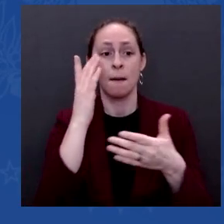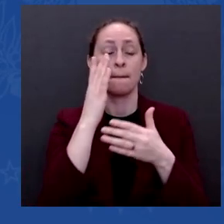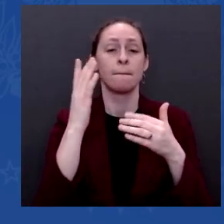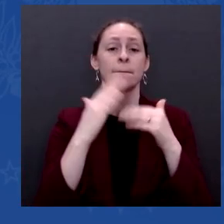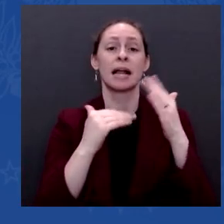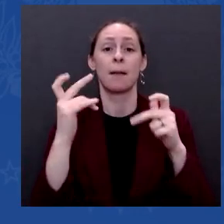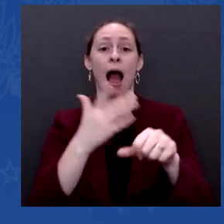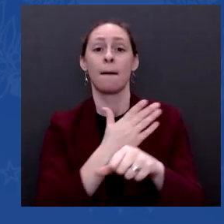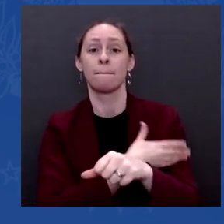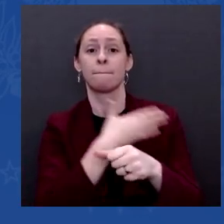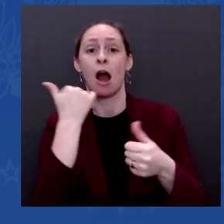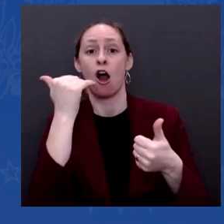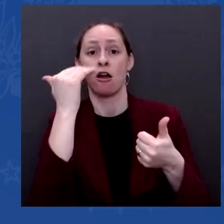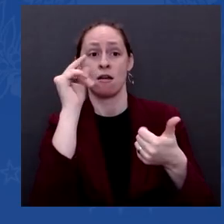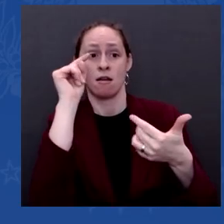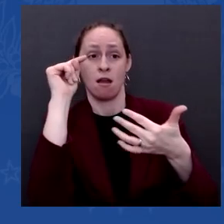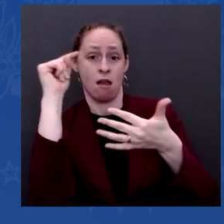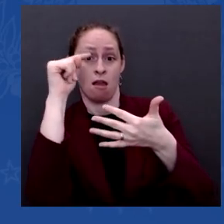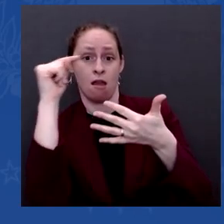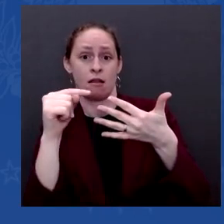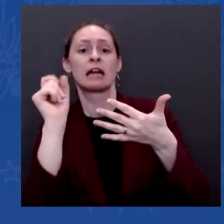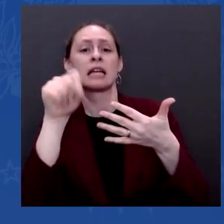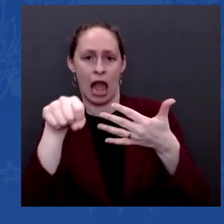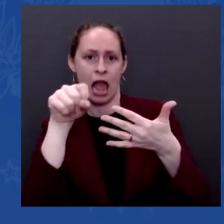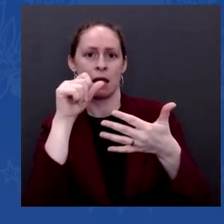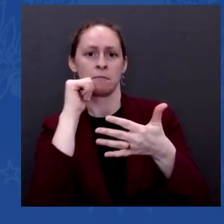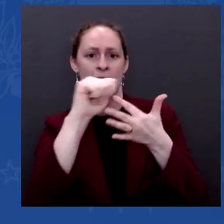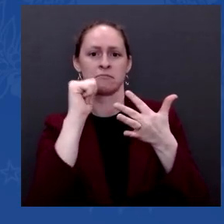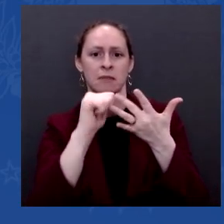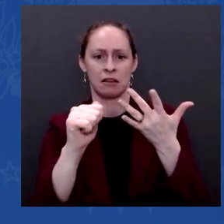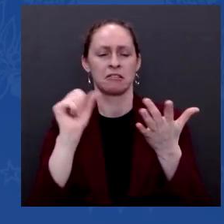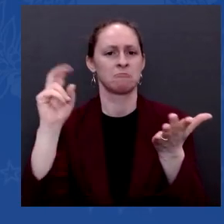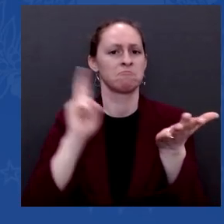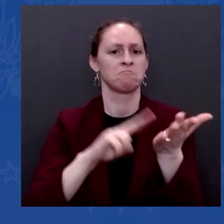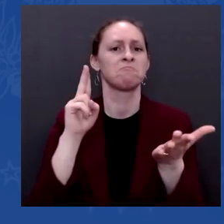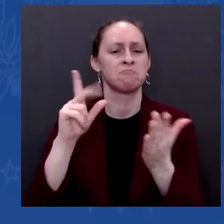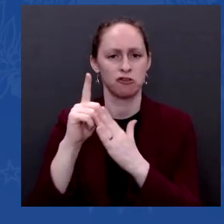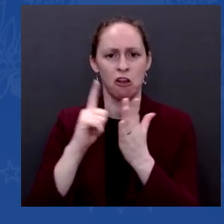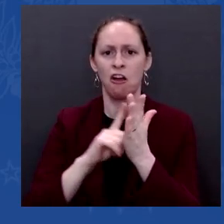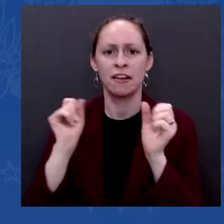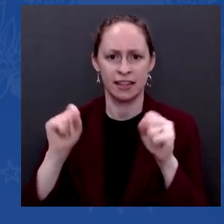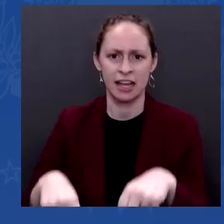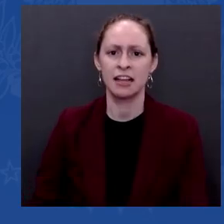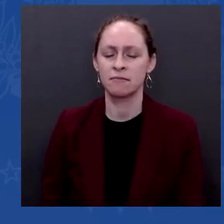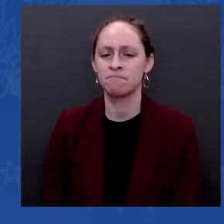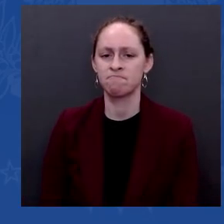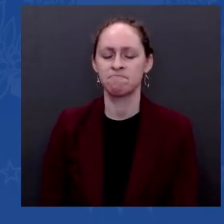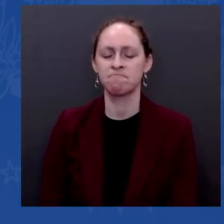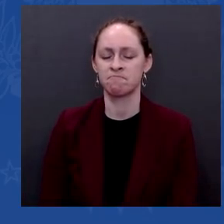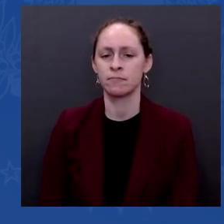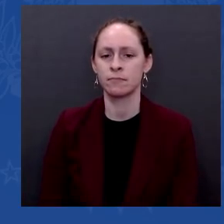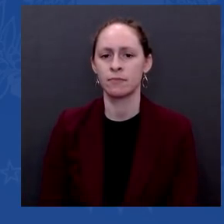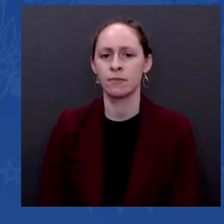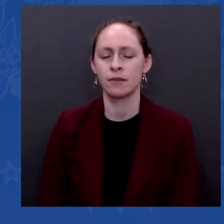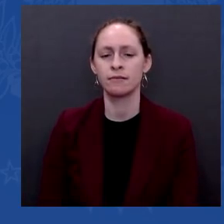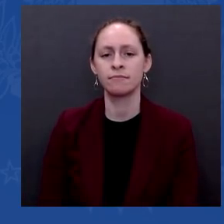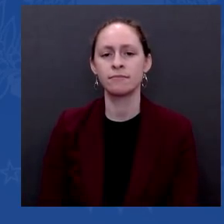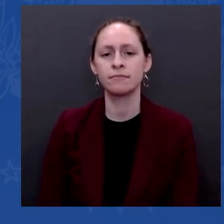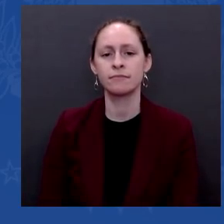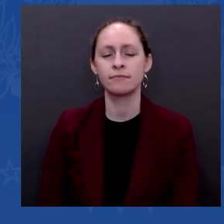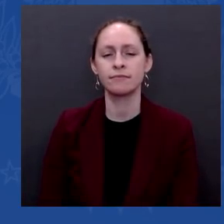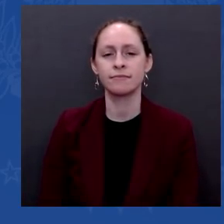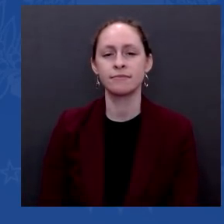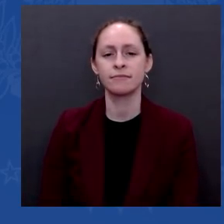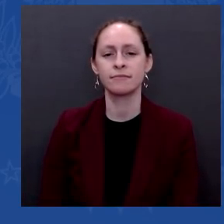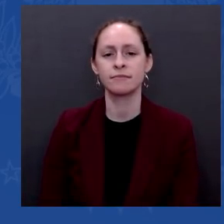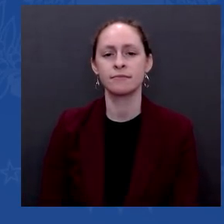people they should be voting for who are going to oversee whether the elections, in fact, are legit or not, should not be those who are being put up by the Republicans to